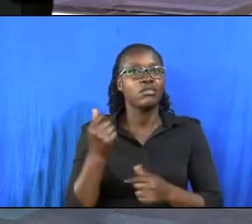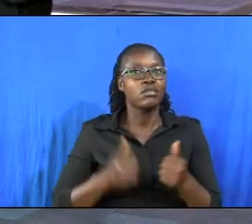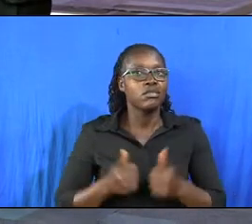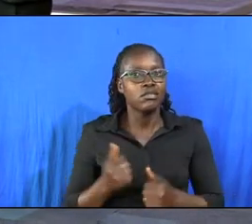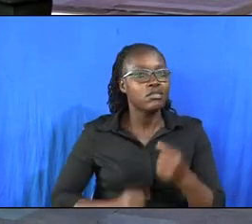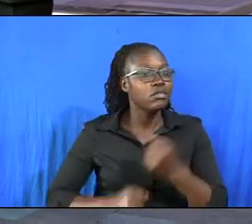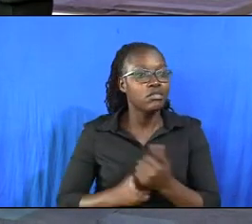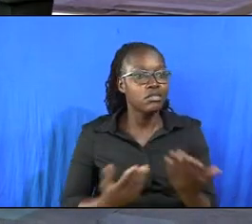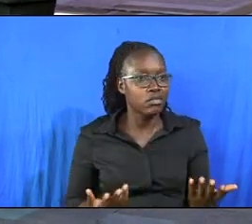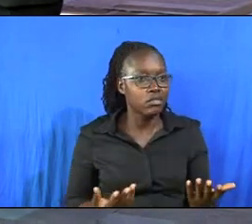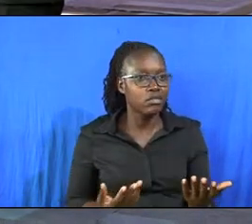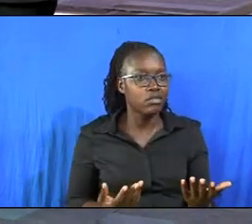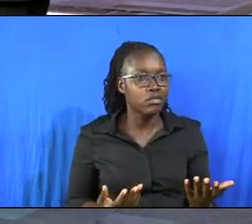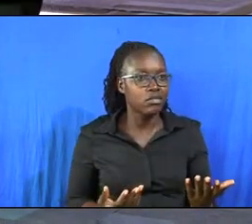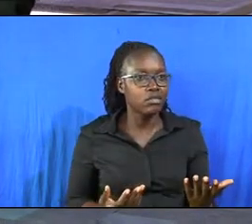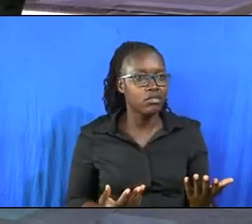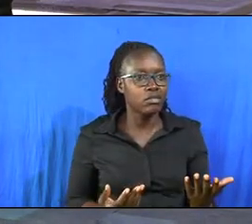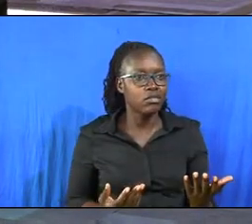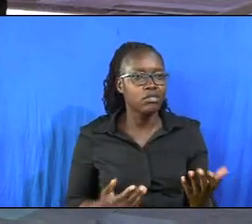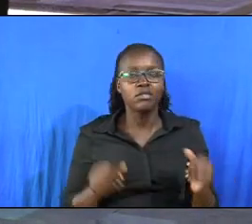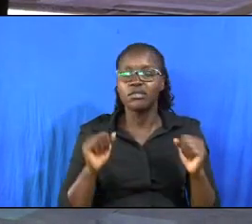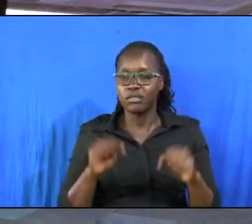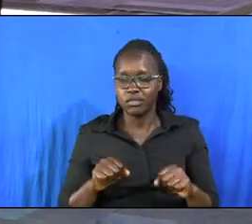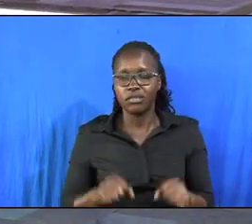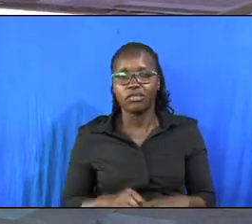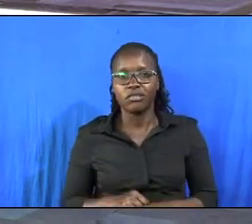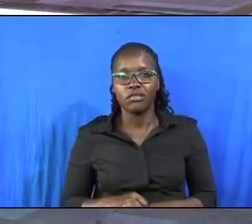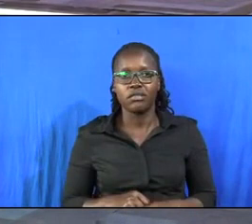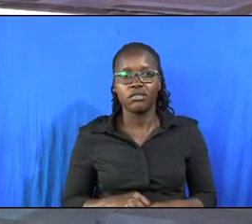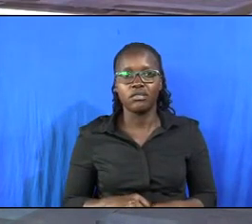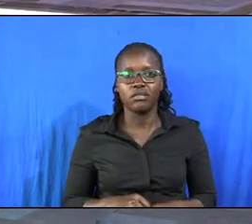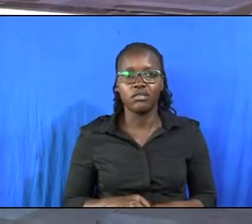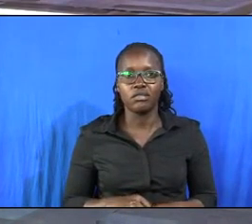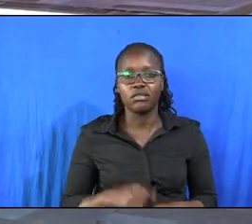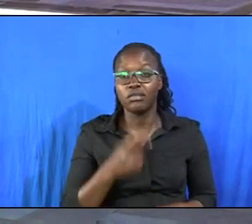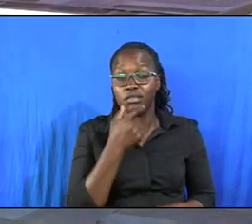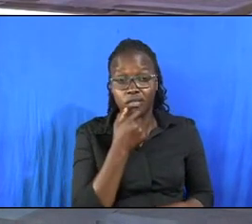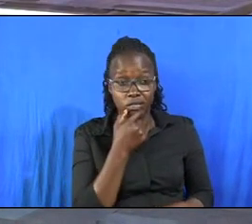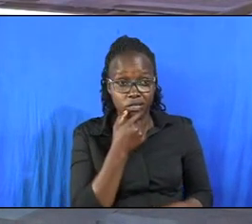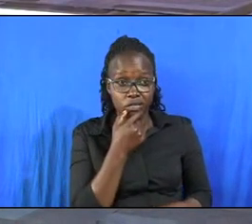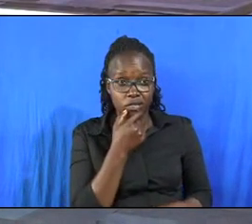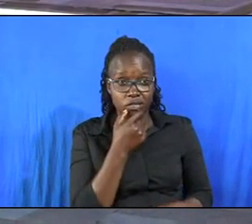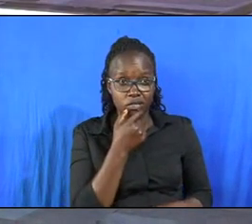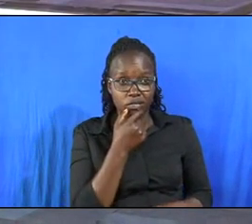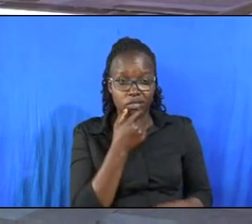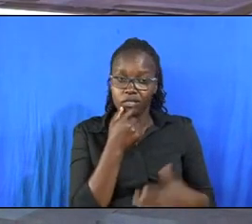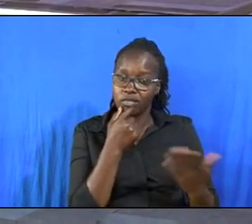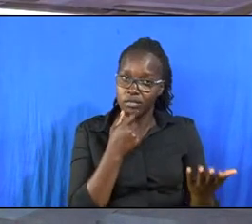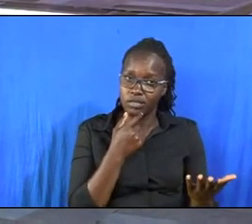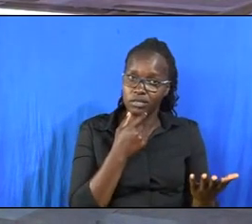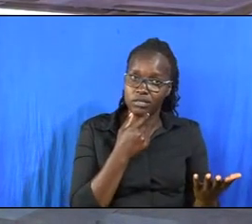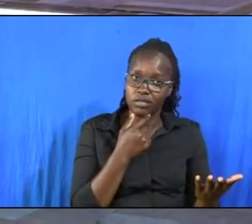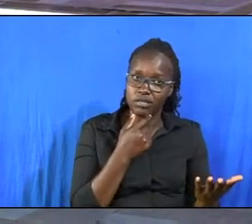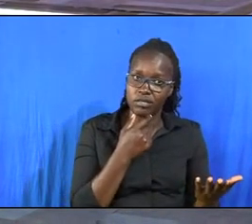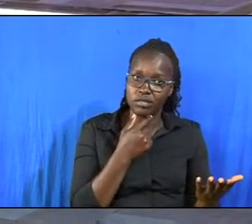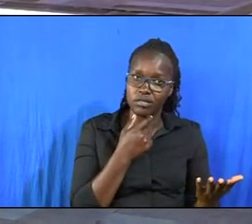obviously predict? Yes, you can predict that Gormahia or